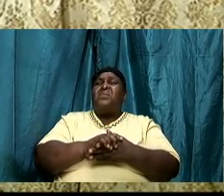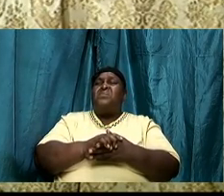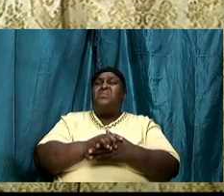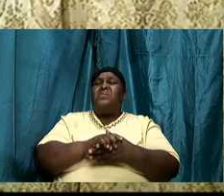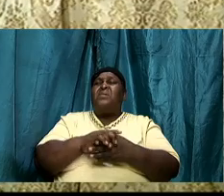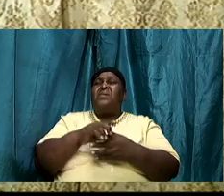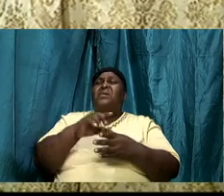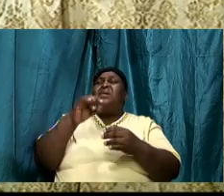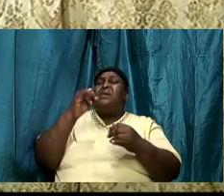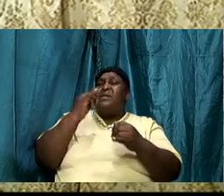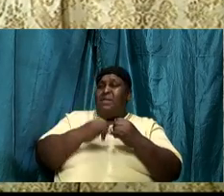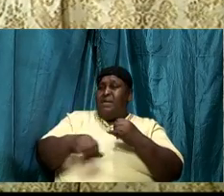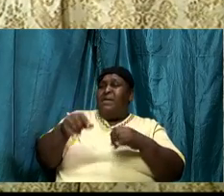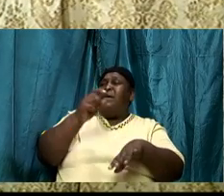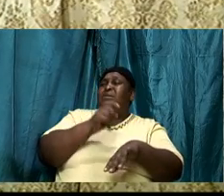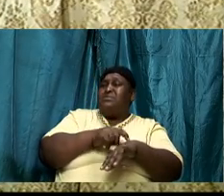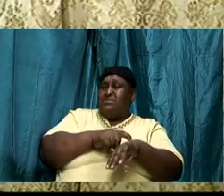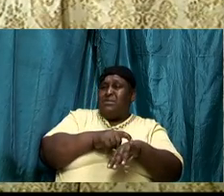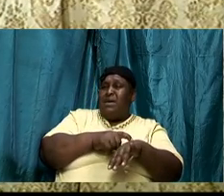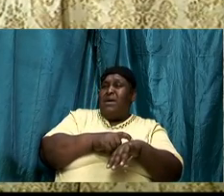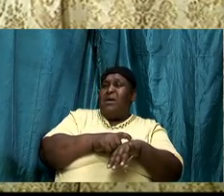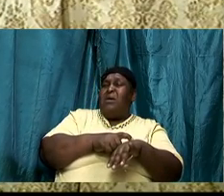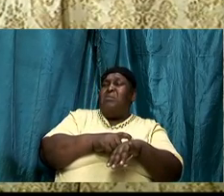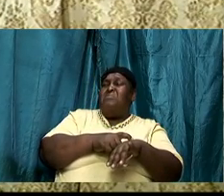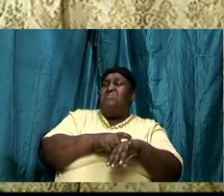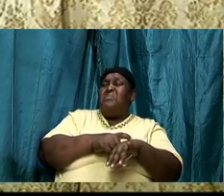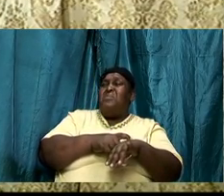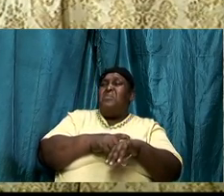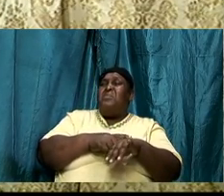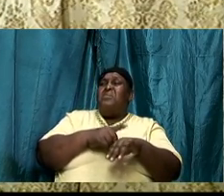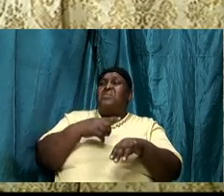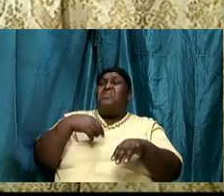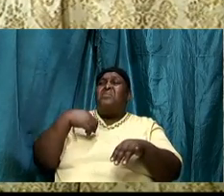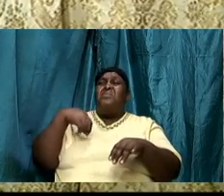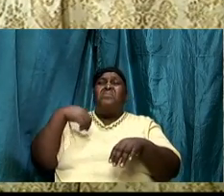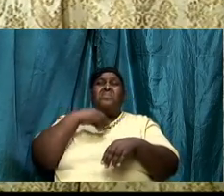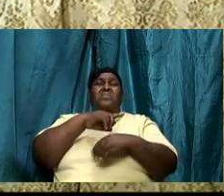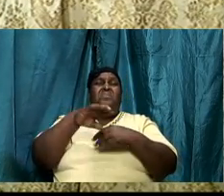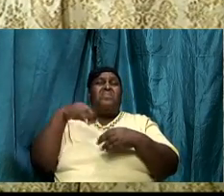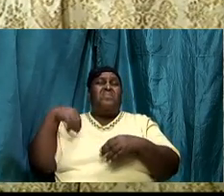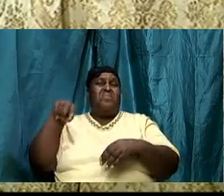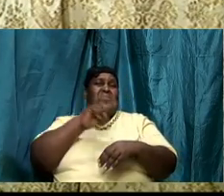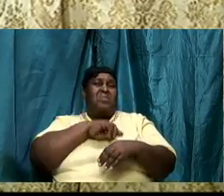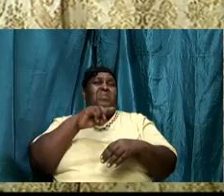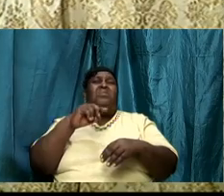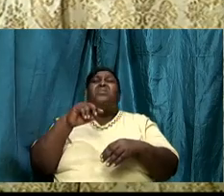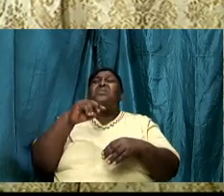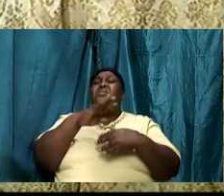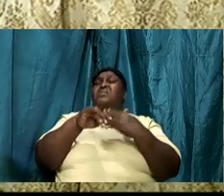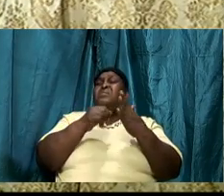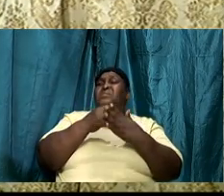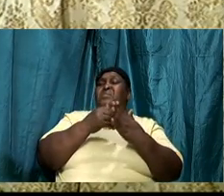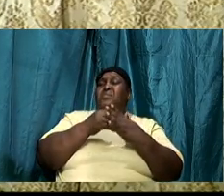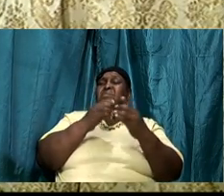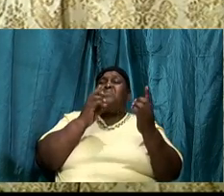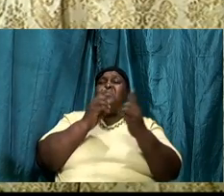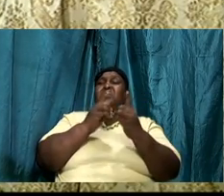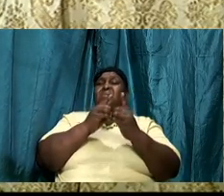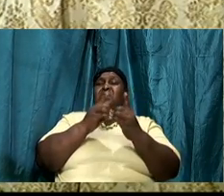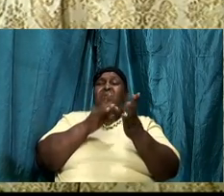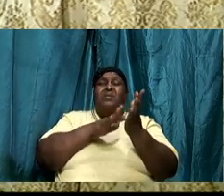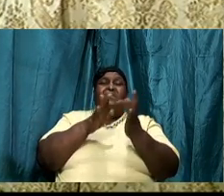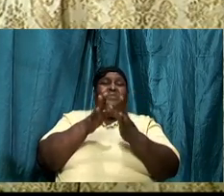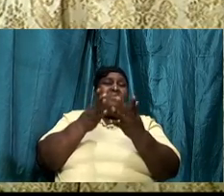Word two-edged. The Bible spoke of the sword with two edges. And Paul in